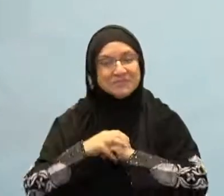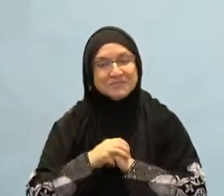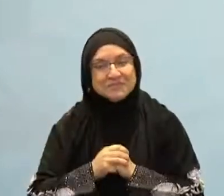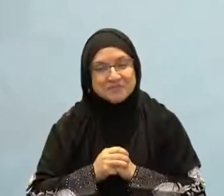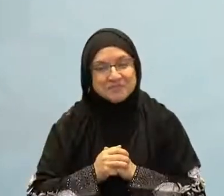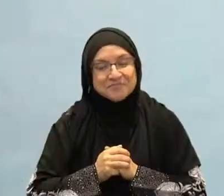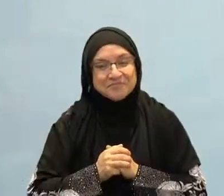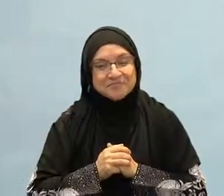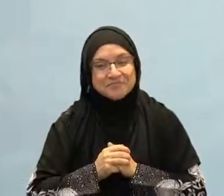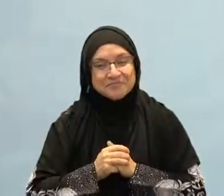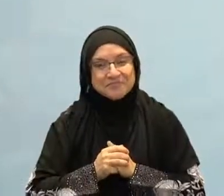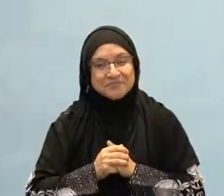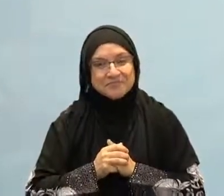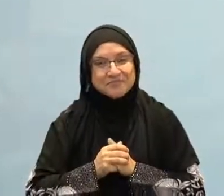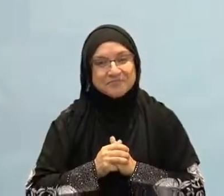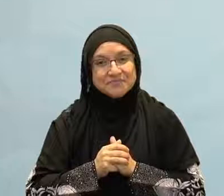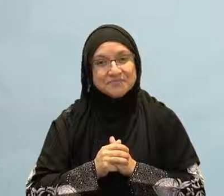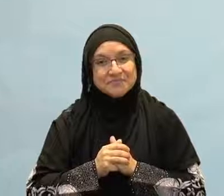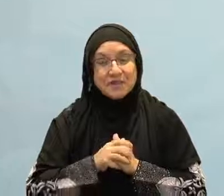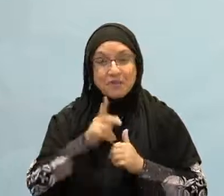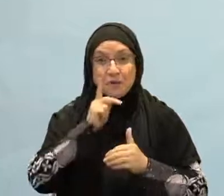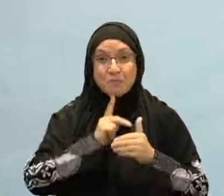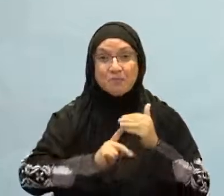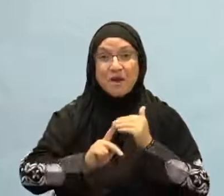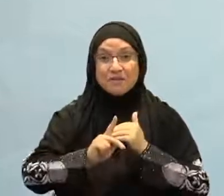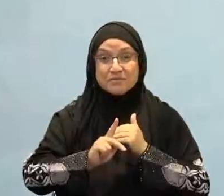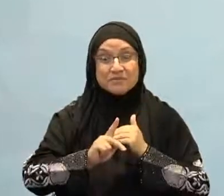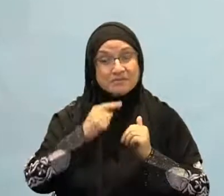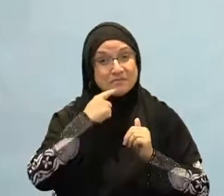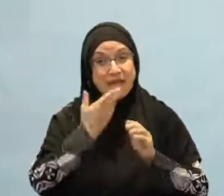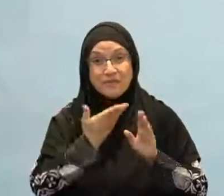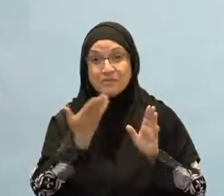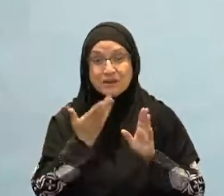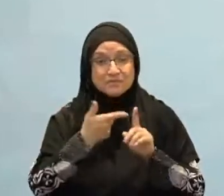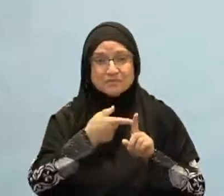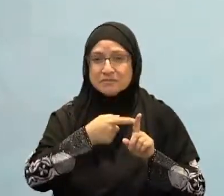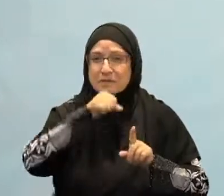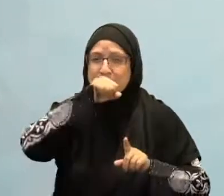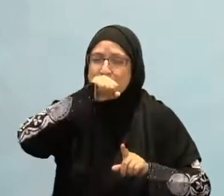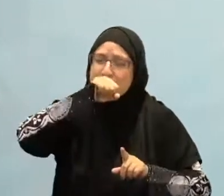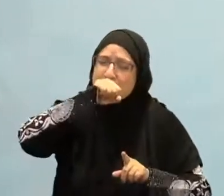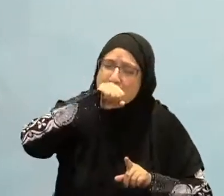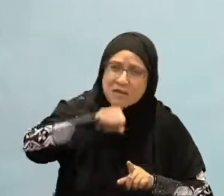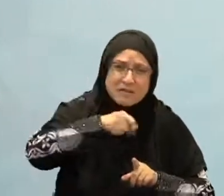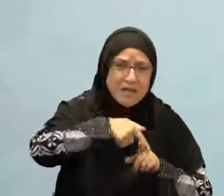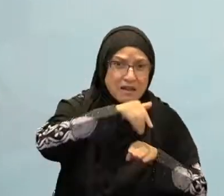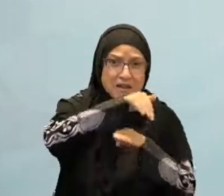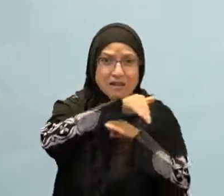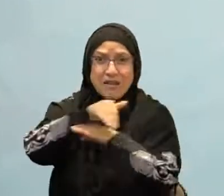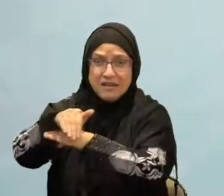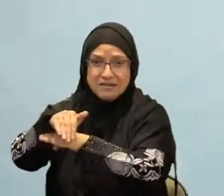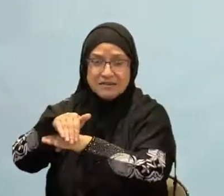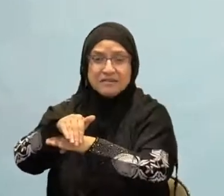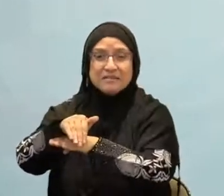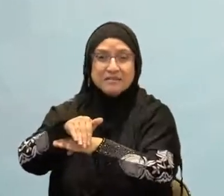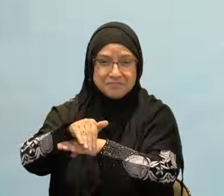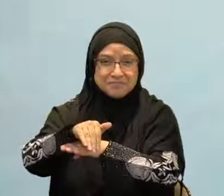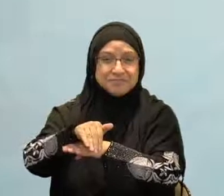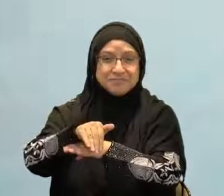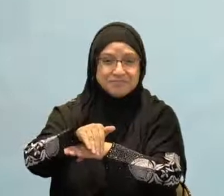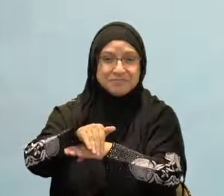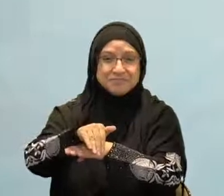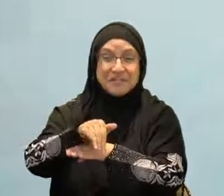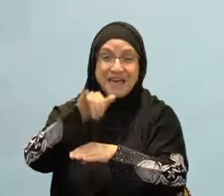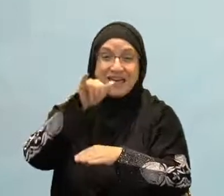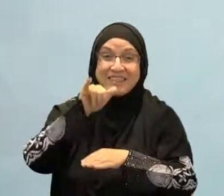night prayer, or I love the night because that's when I get to meet my Lord. That's when I get to spend time with Allah. And we were talking about the last few weeks,